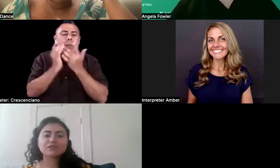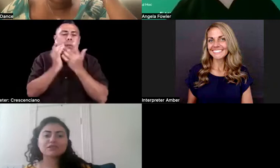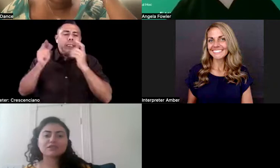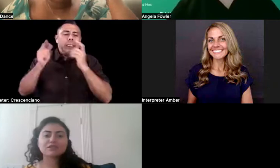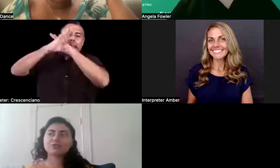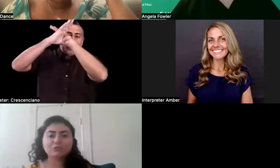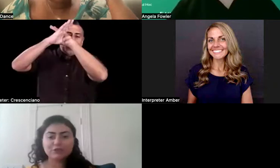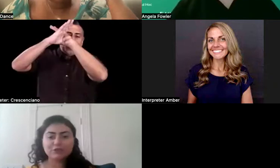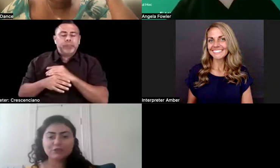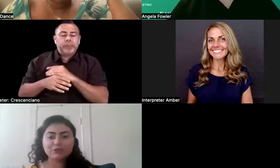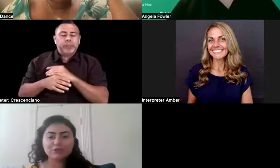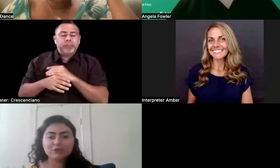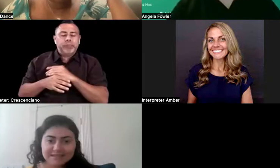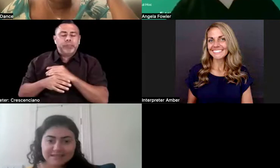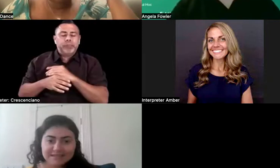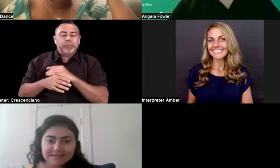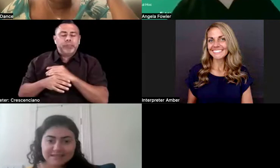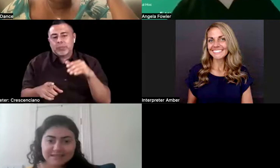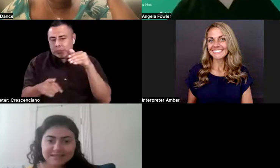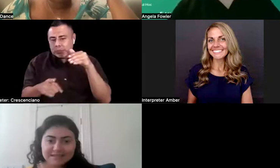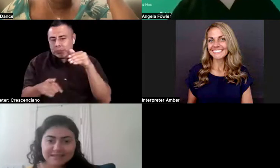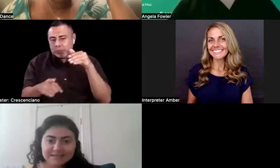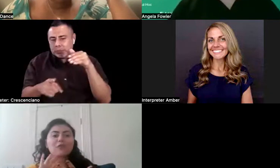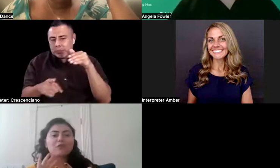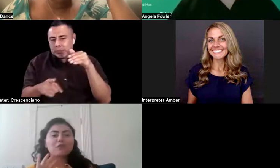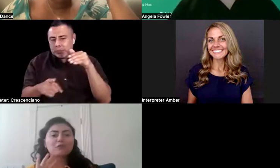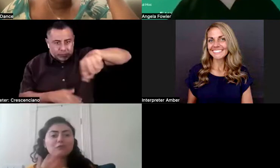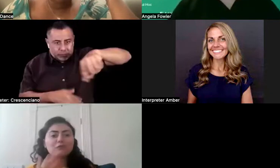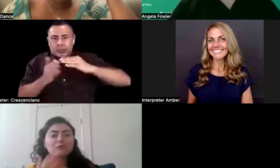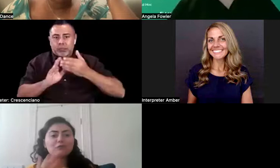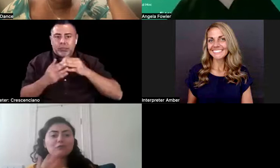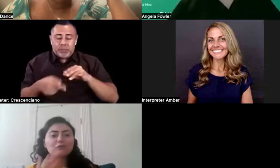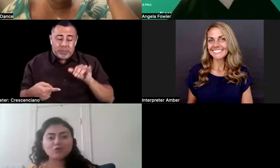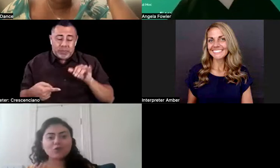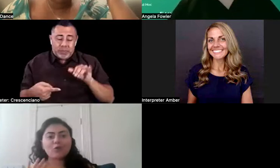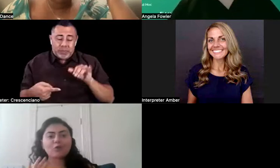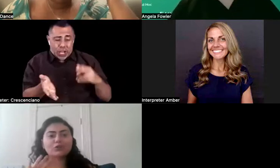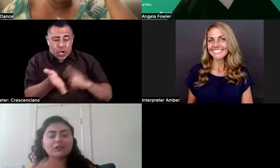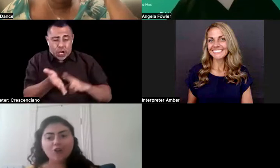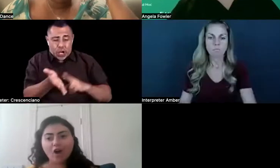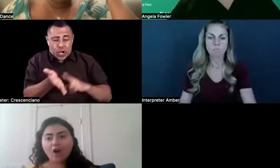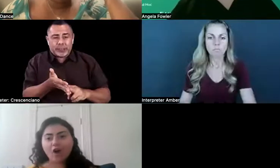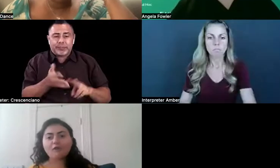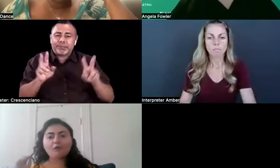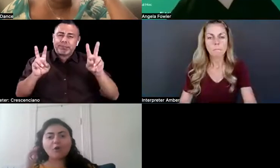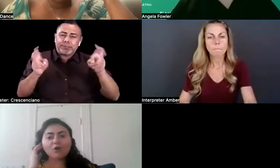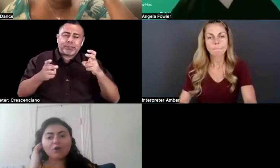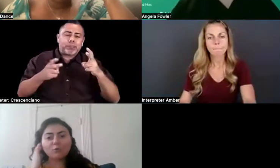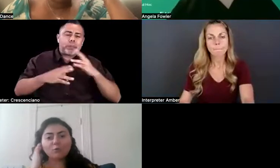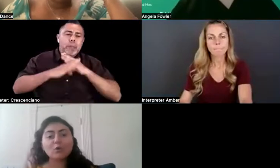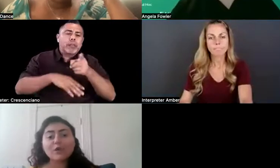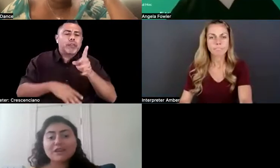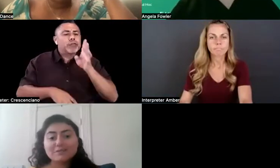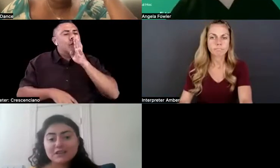were discriminated against, that we were fired or laid off, or